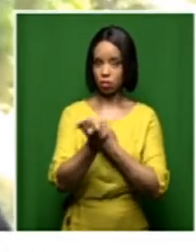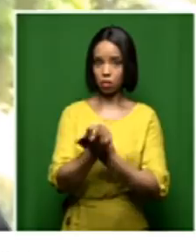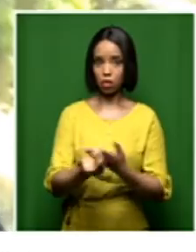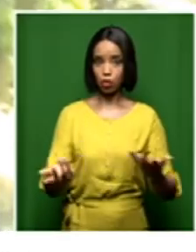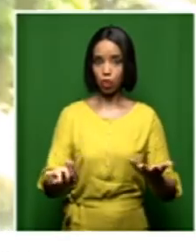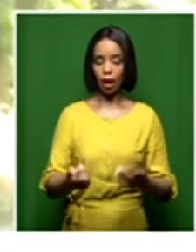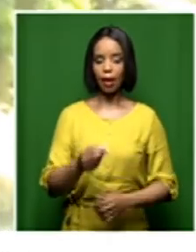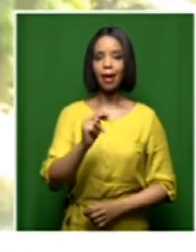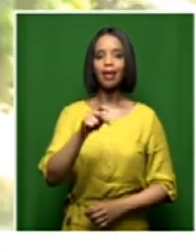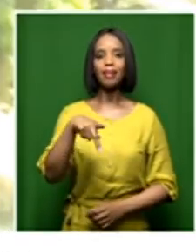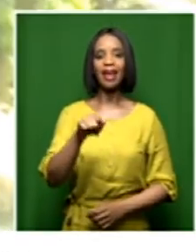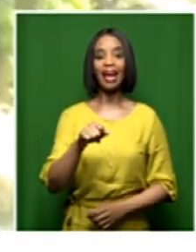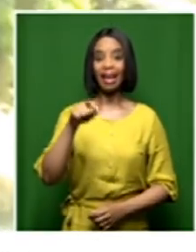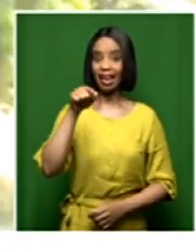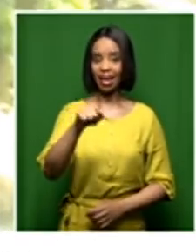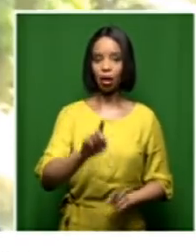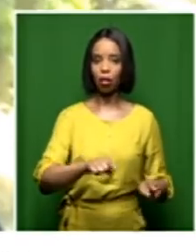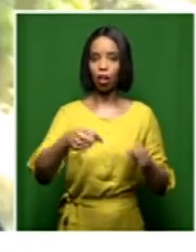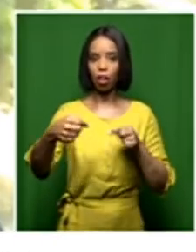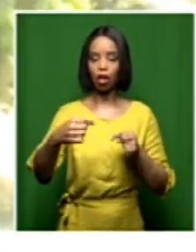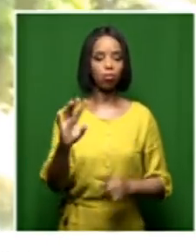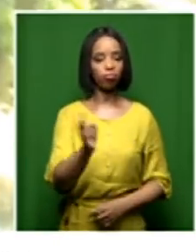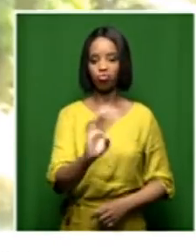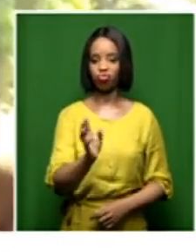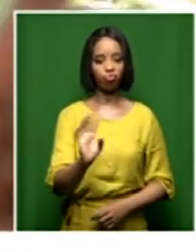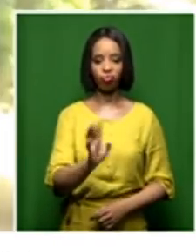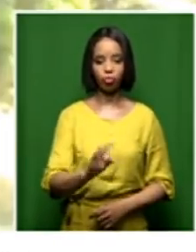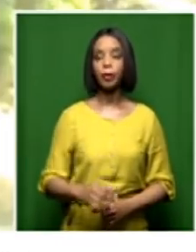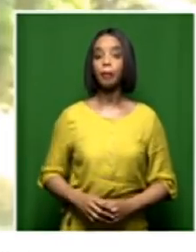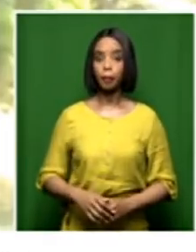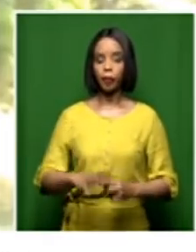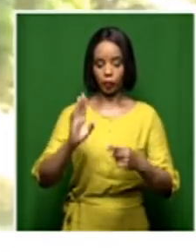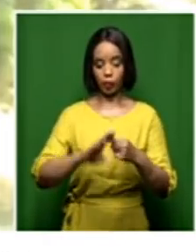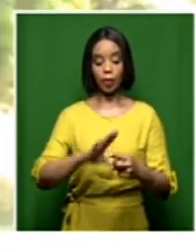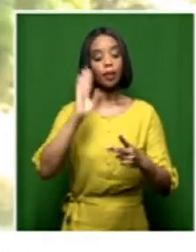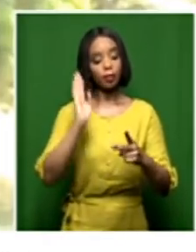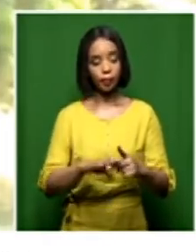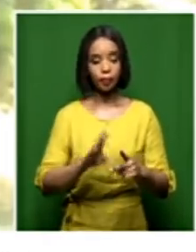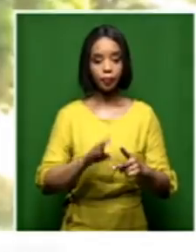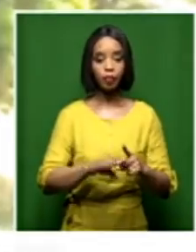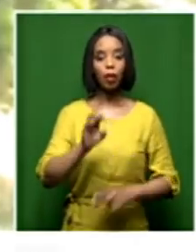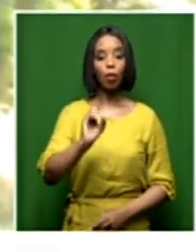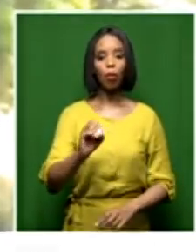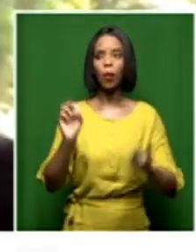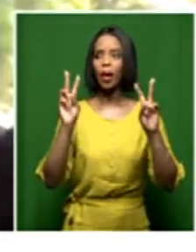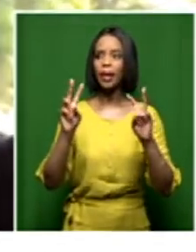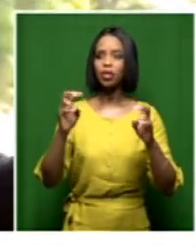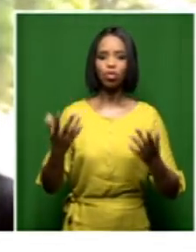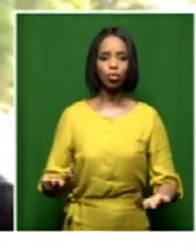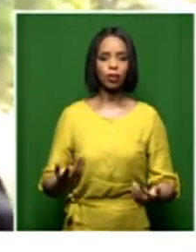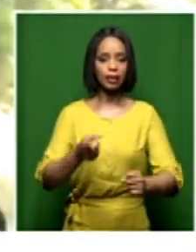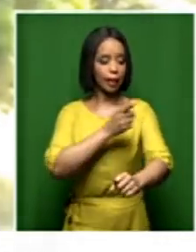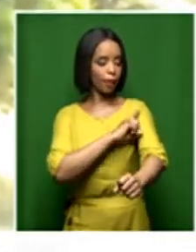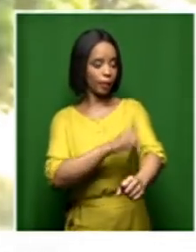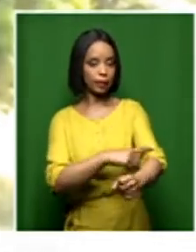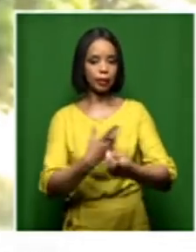That's on record. That's undisputed. You also have got issues of capacity and lack of skills as a result